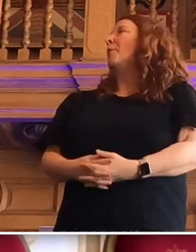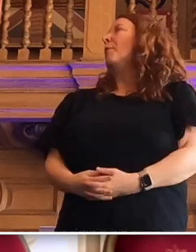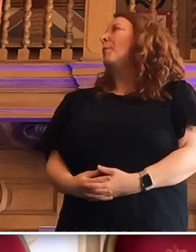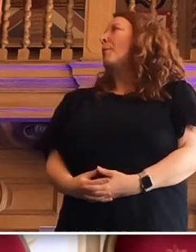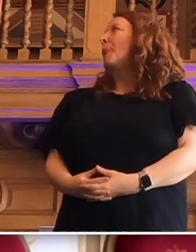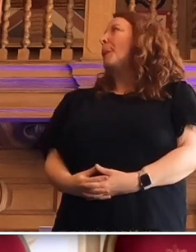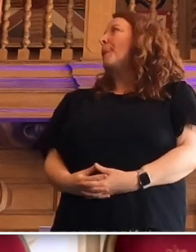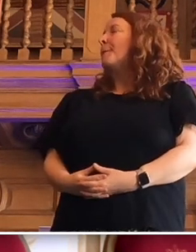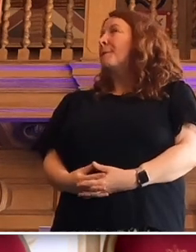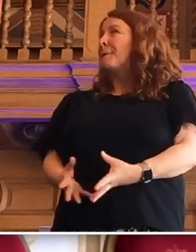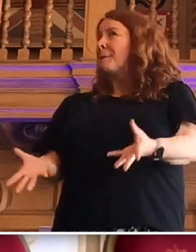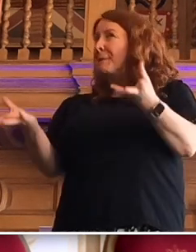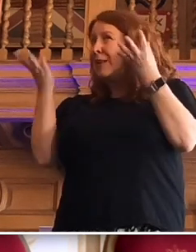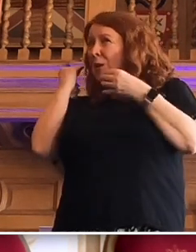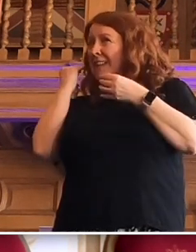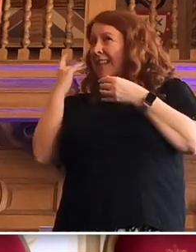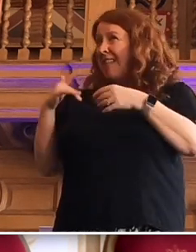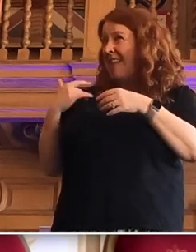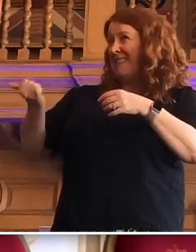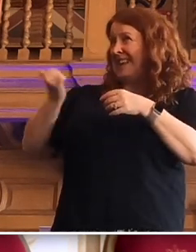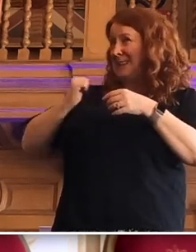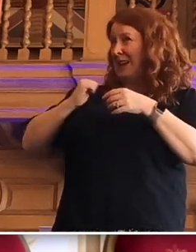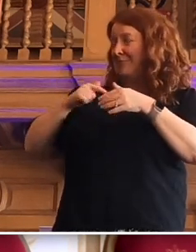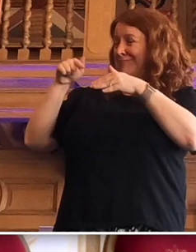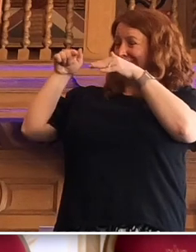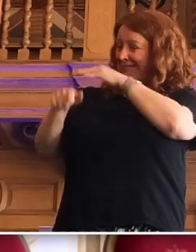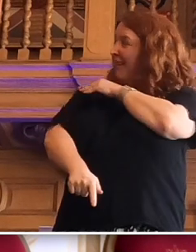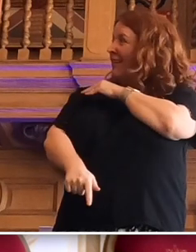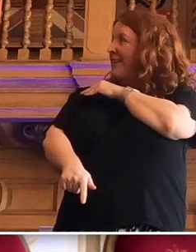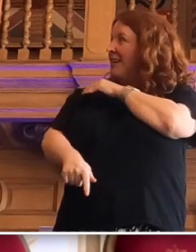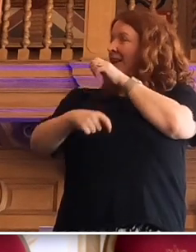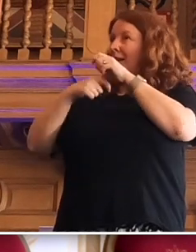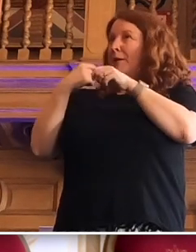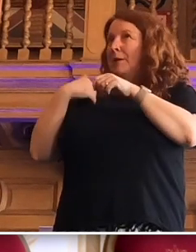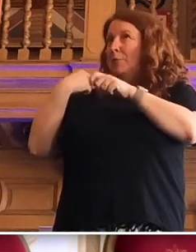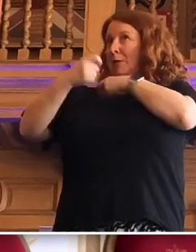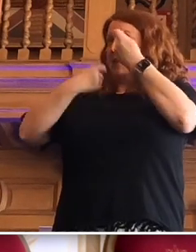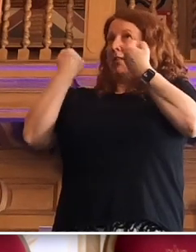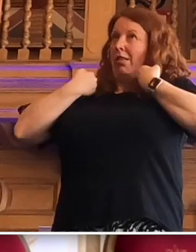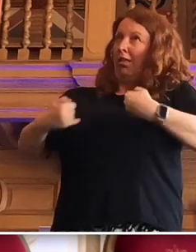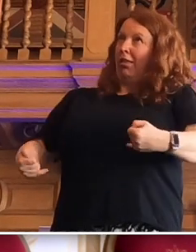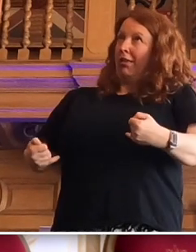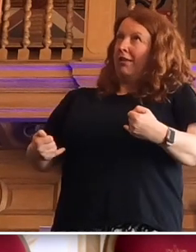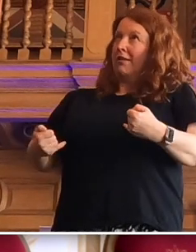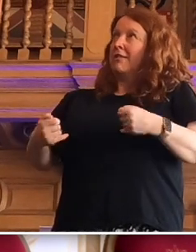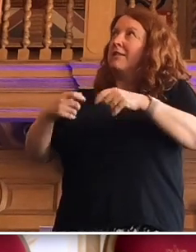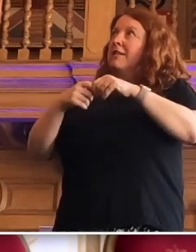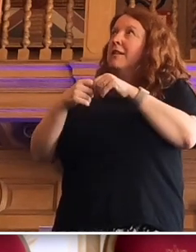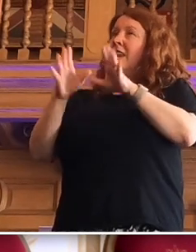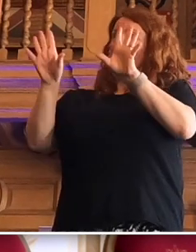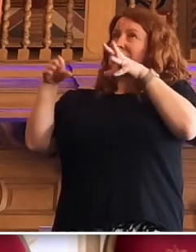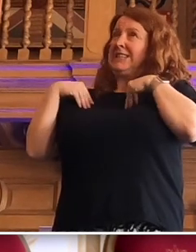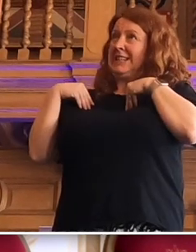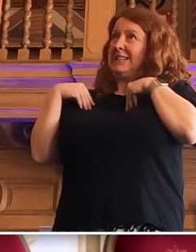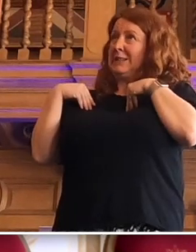Are you listening? Life expectancy went down. People got sicker. People And if you accept